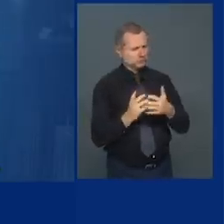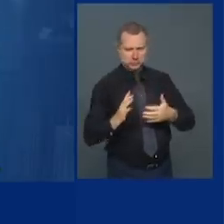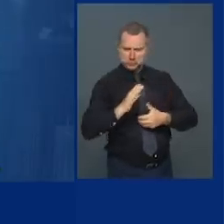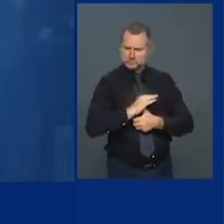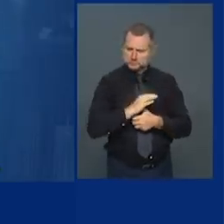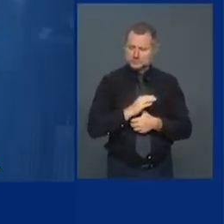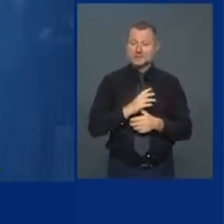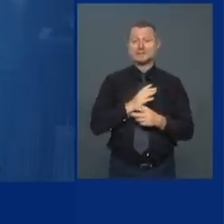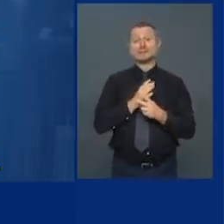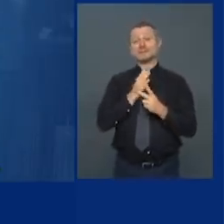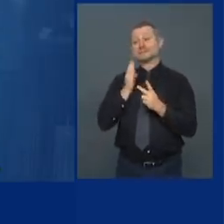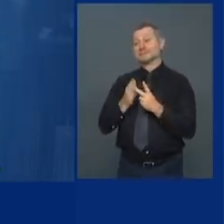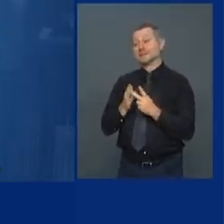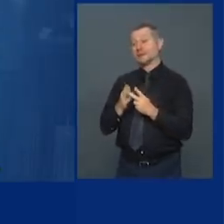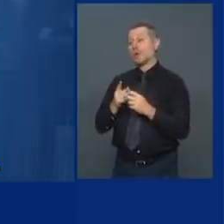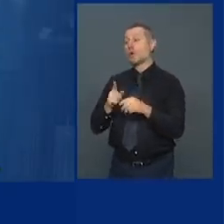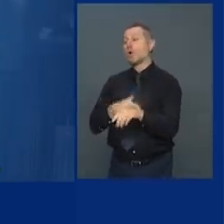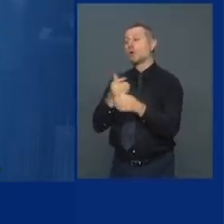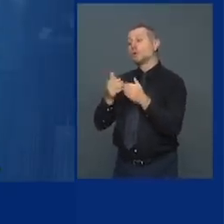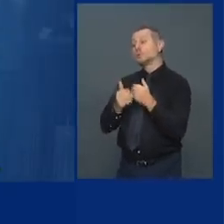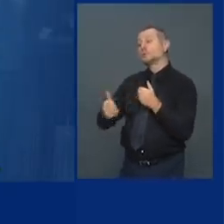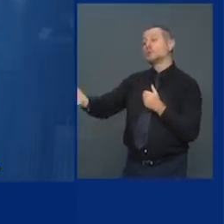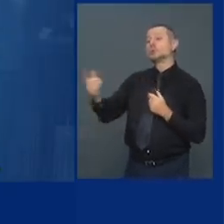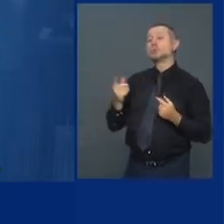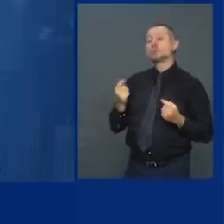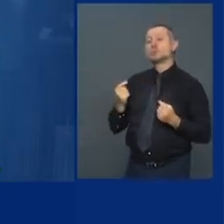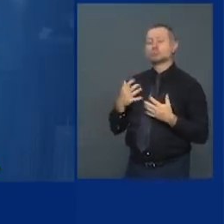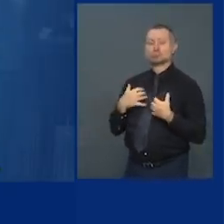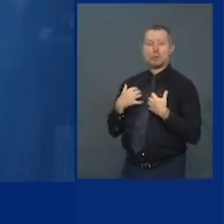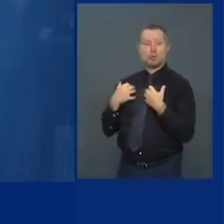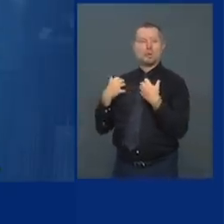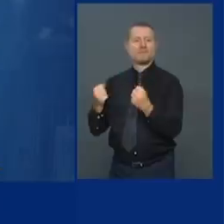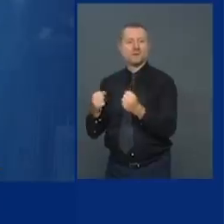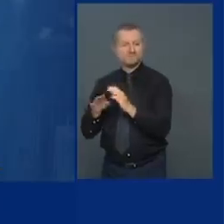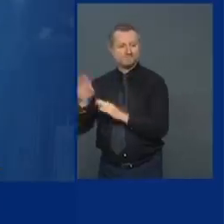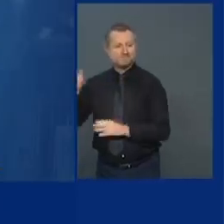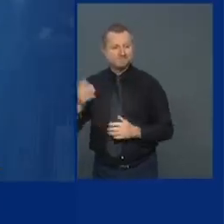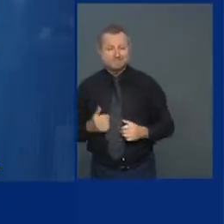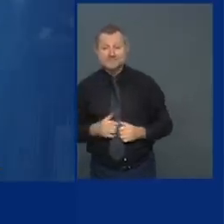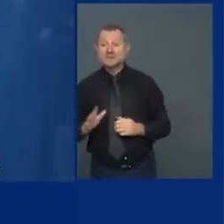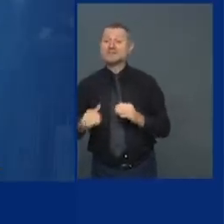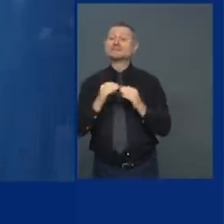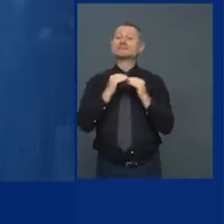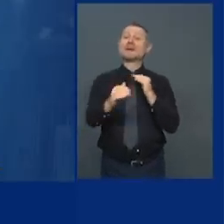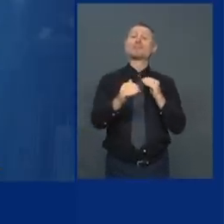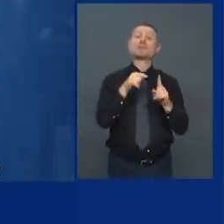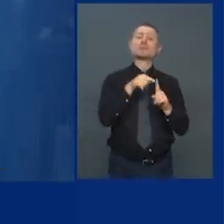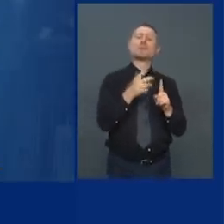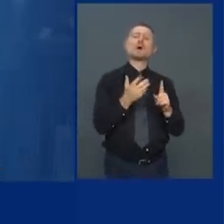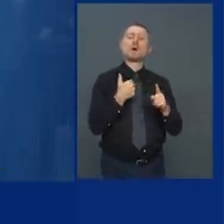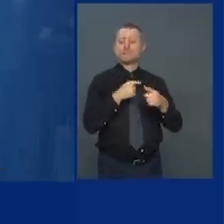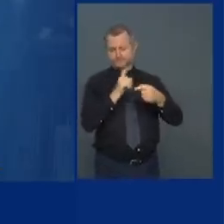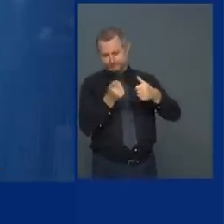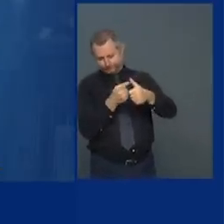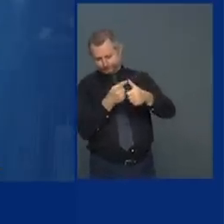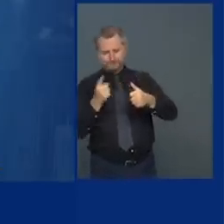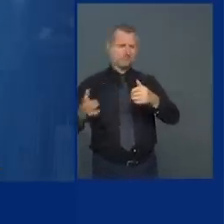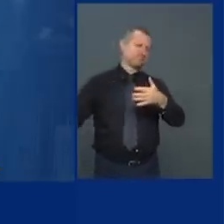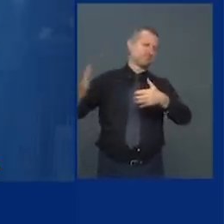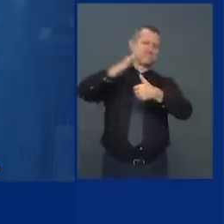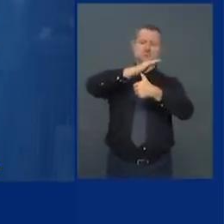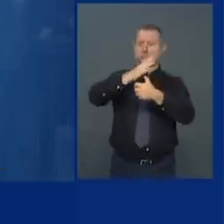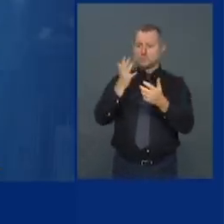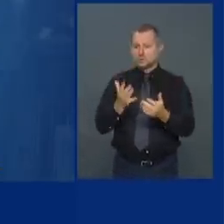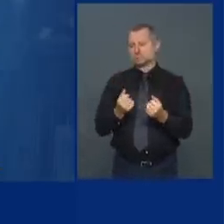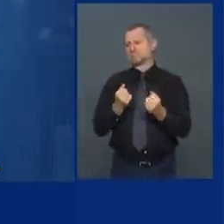about long-term recovery. On the stabilization, let's talk about schools. Many, many New York